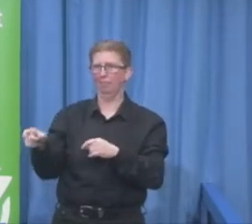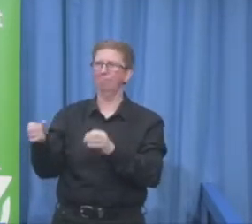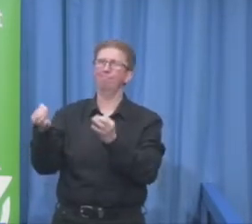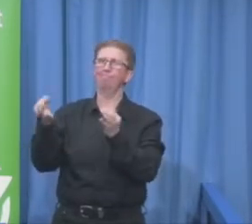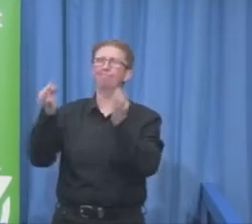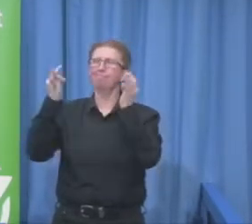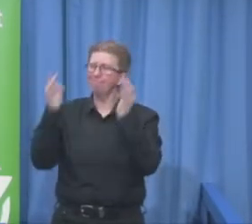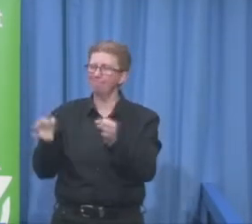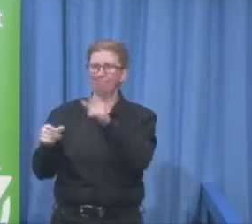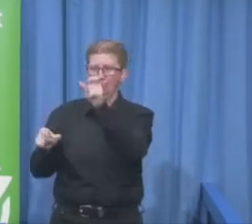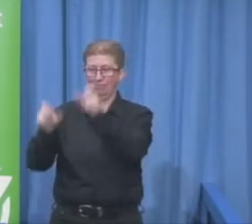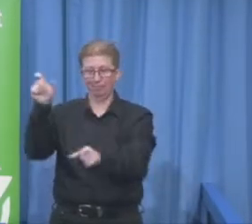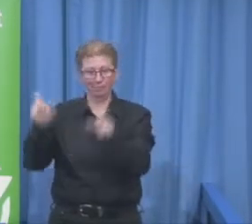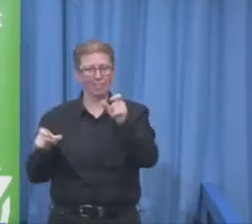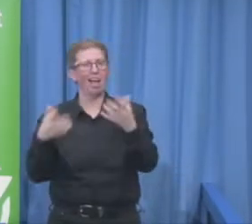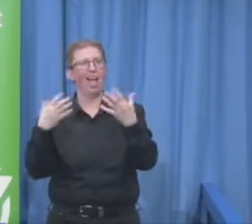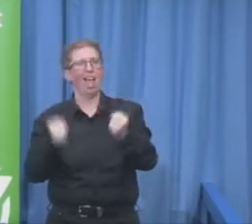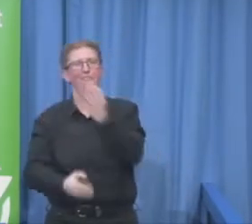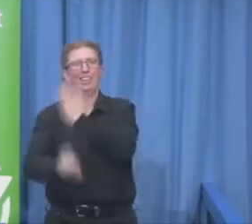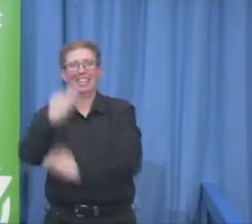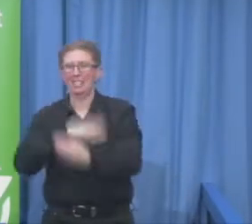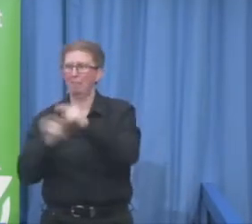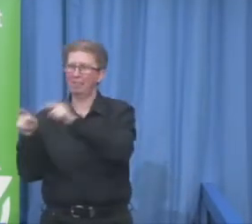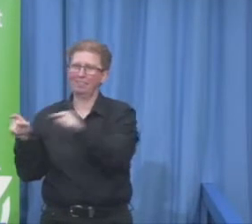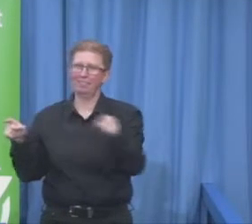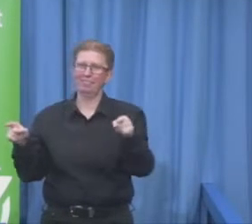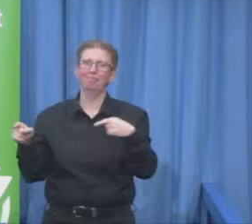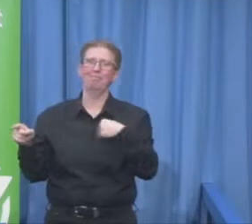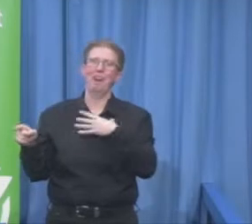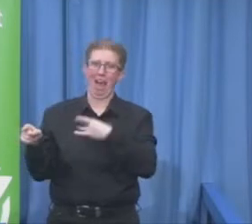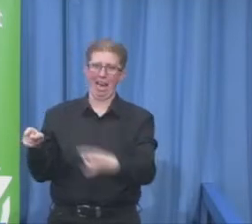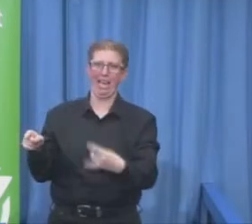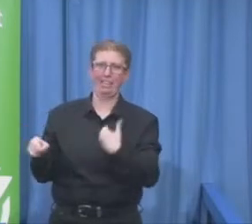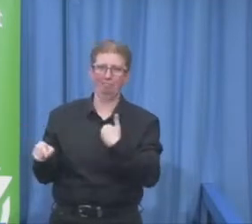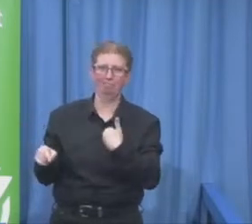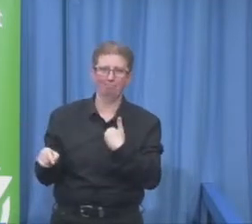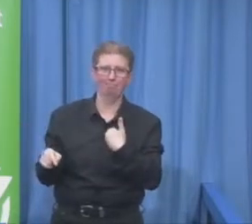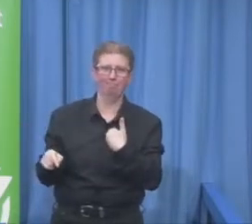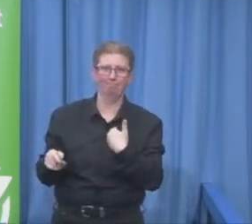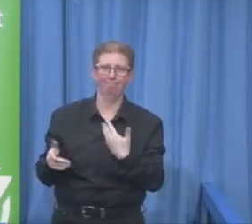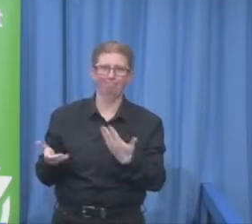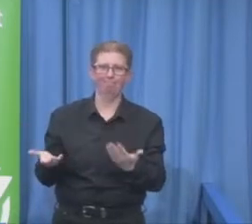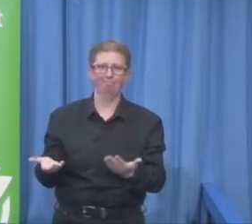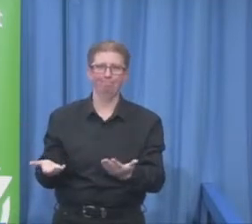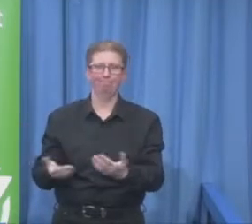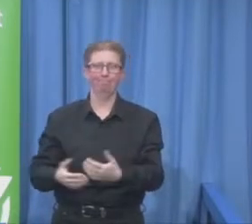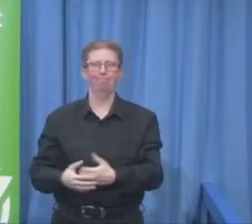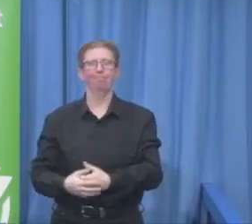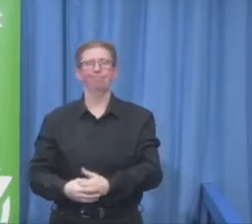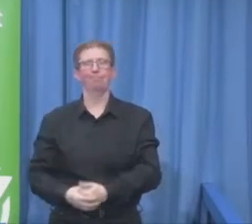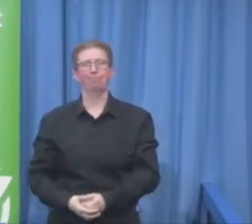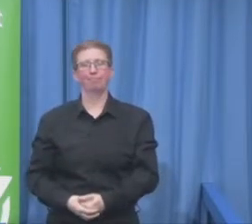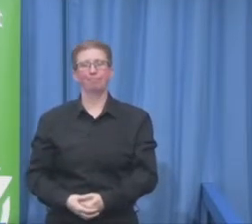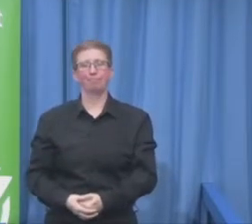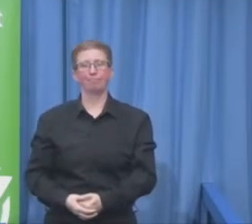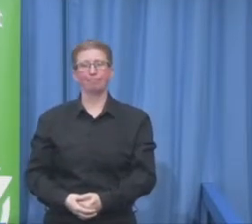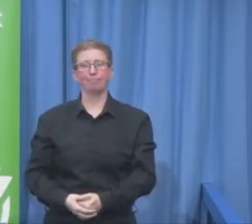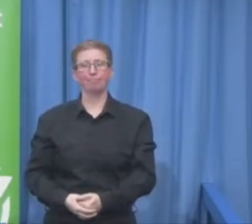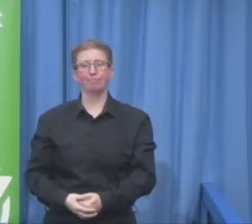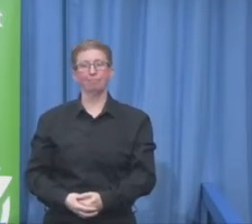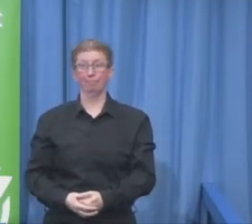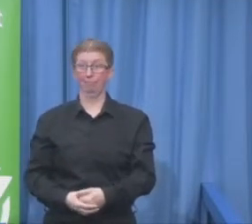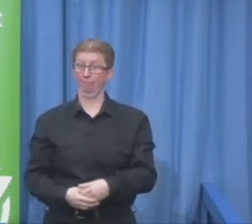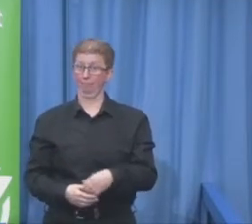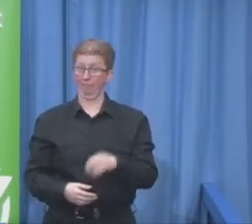Obviously, this takes some money, but not a huge amount of money. I think we'll have plenty of opportunity to identify great